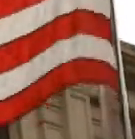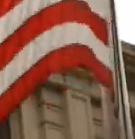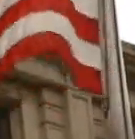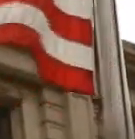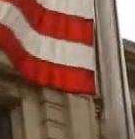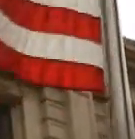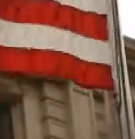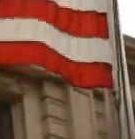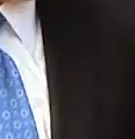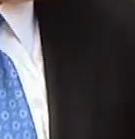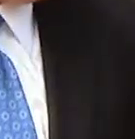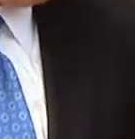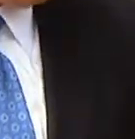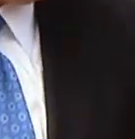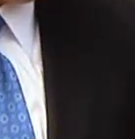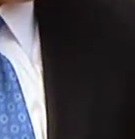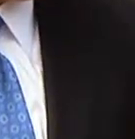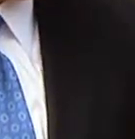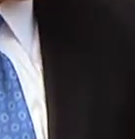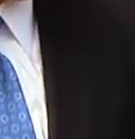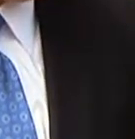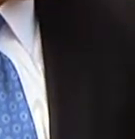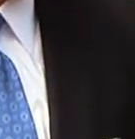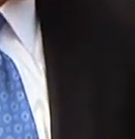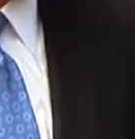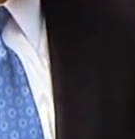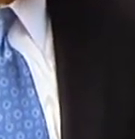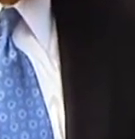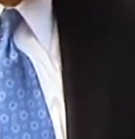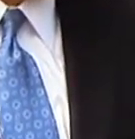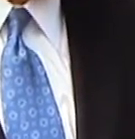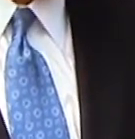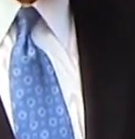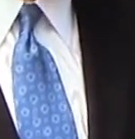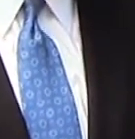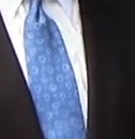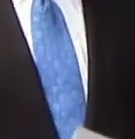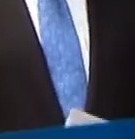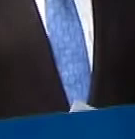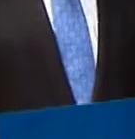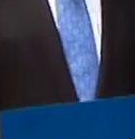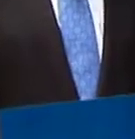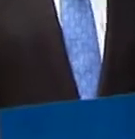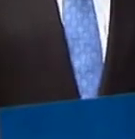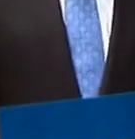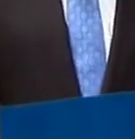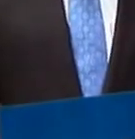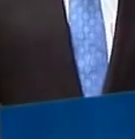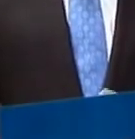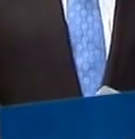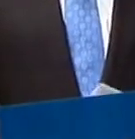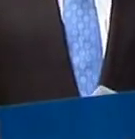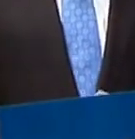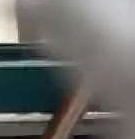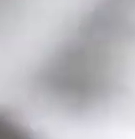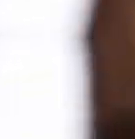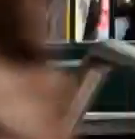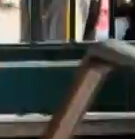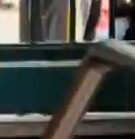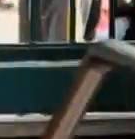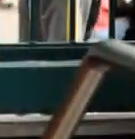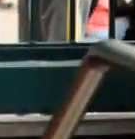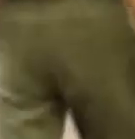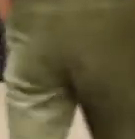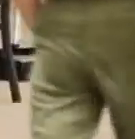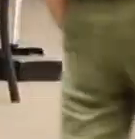accountable. It is a rare opportunity for you to see and hear the major candidates side by side, unfiltered and live. This debate is